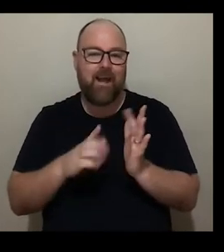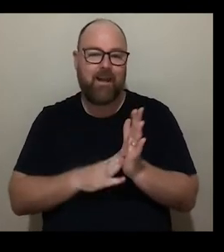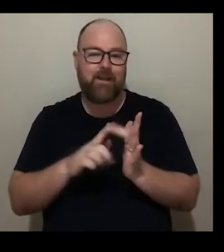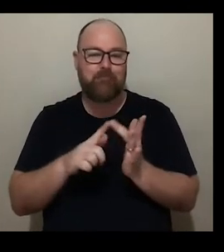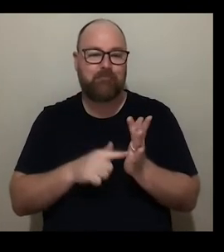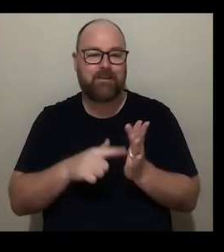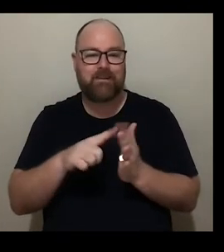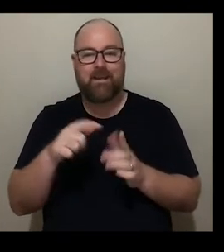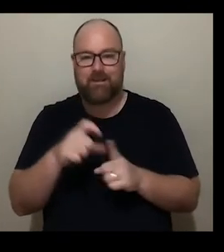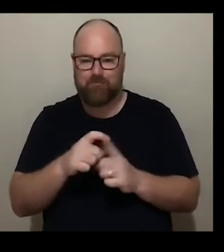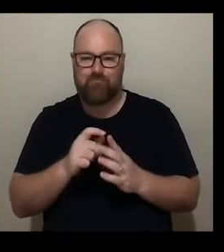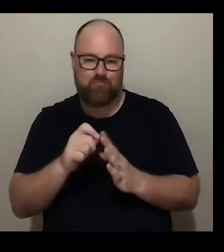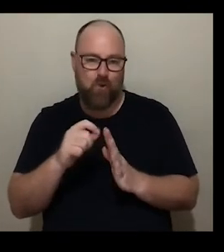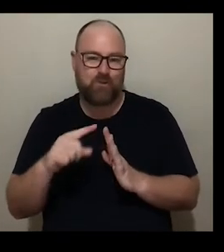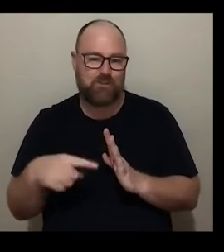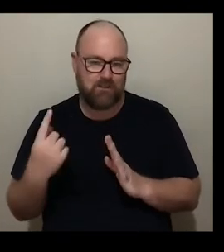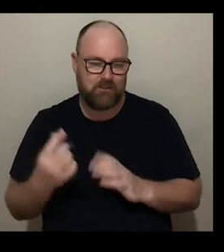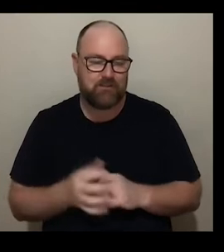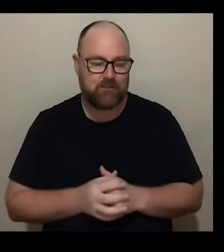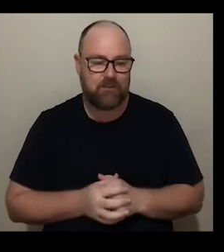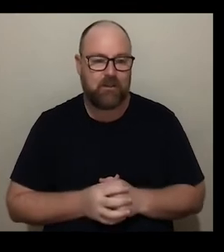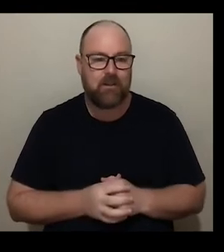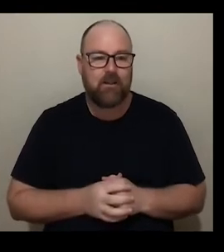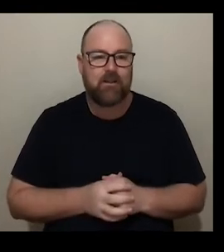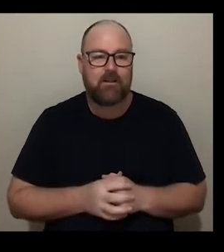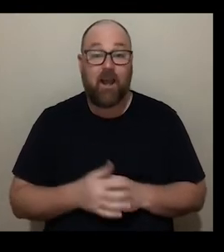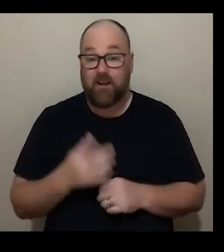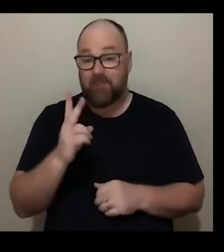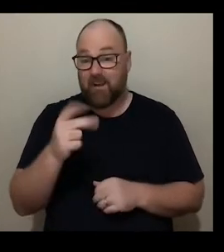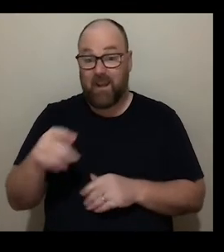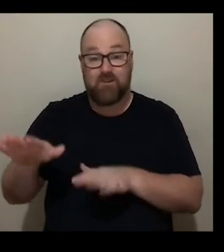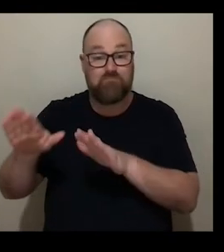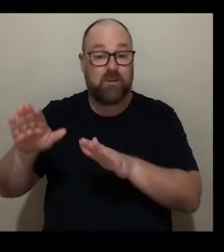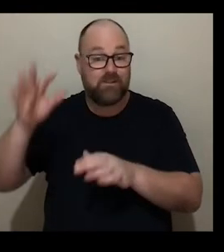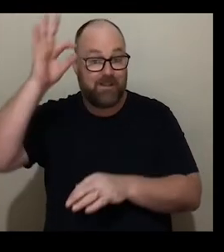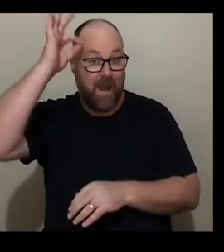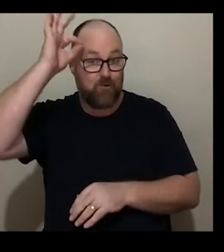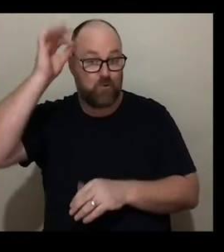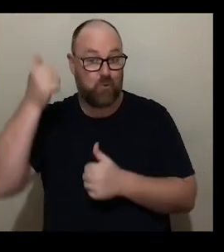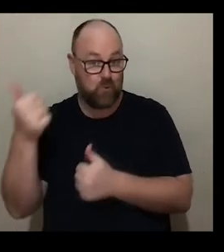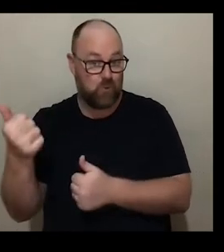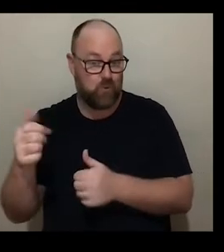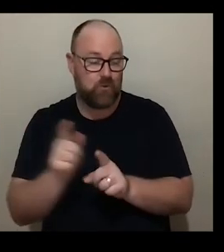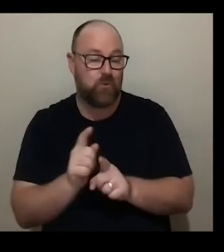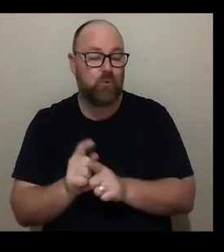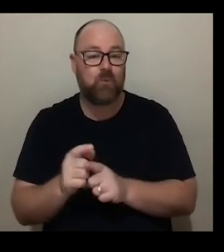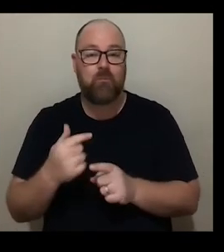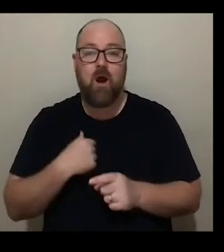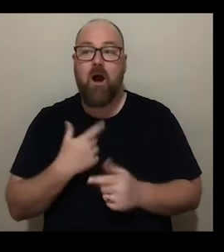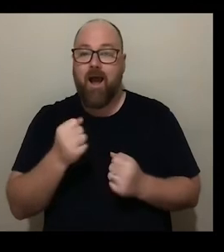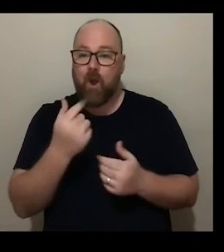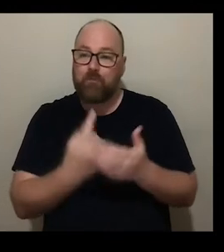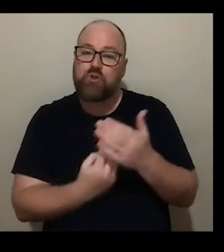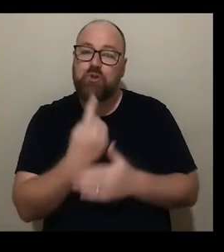pilot project well and actually it was um again with British Council but I then had the opportunity to go to